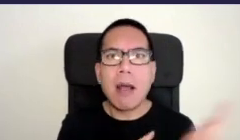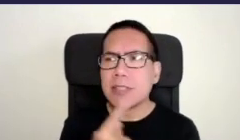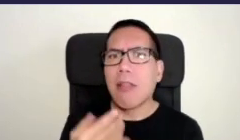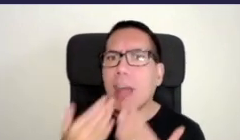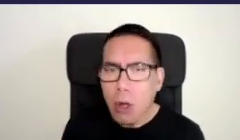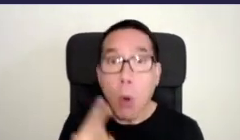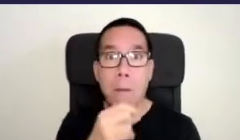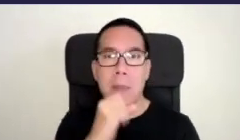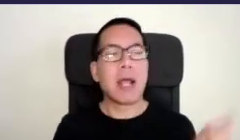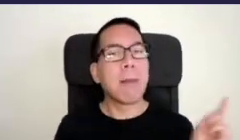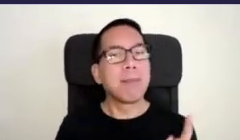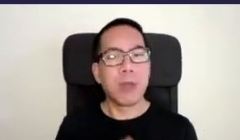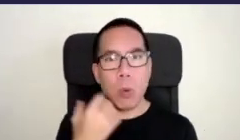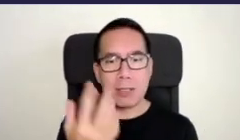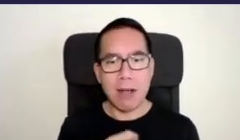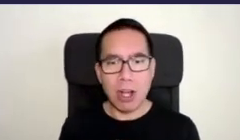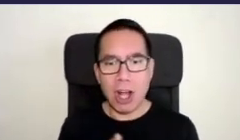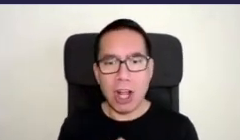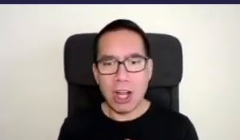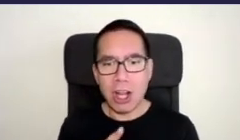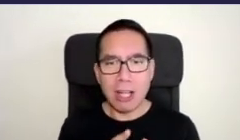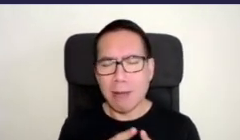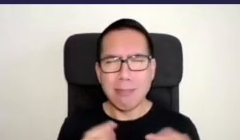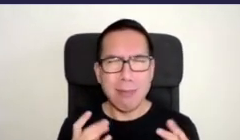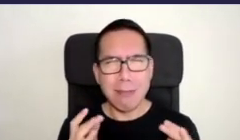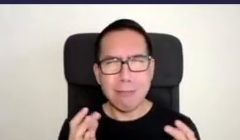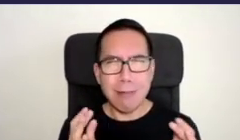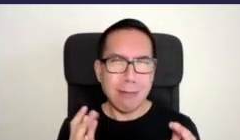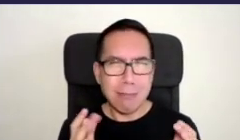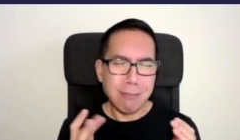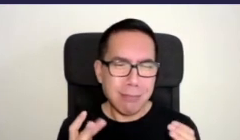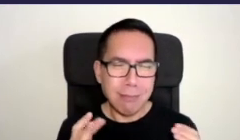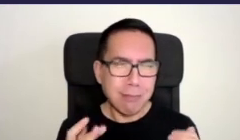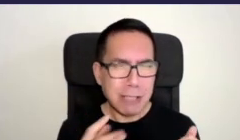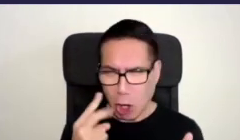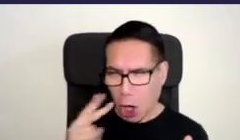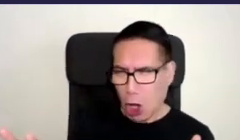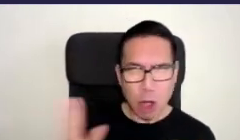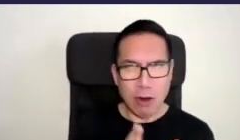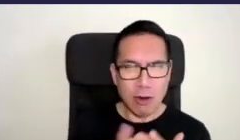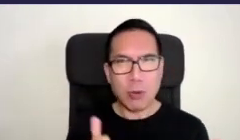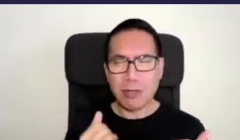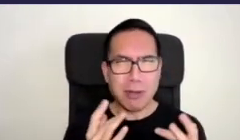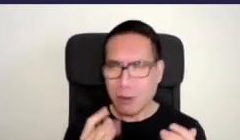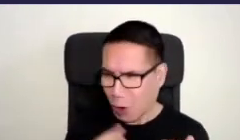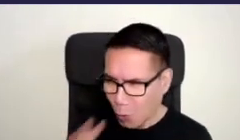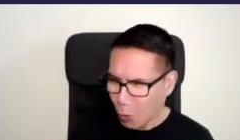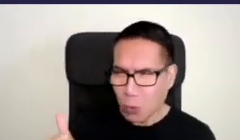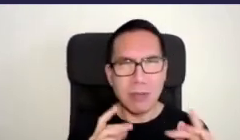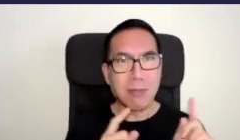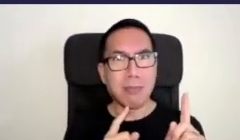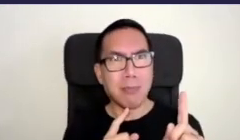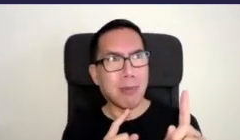other day and he's always got his hands going and he's often muttering under his breath and he's like oh it looks really really good and he kept on walking it's like yeah